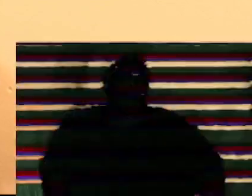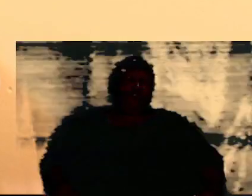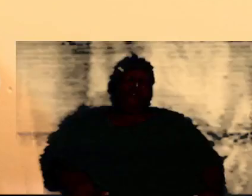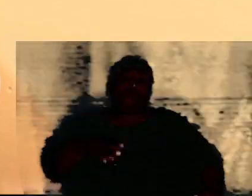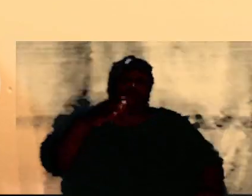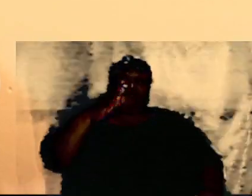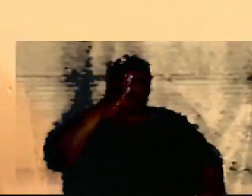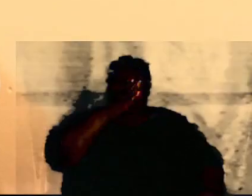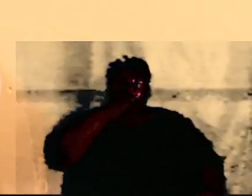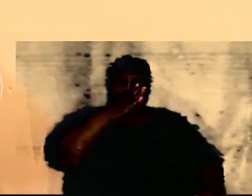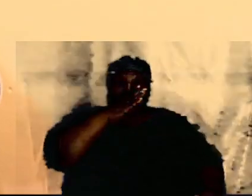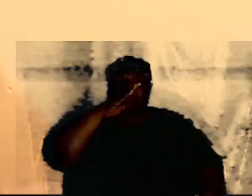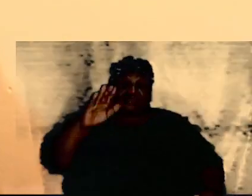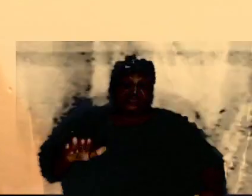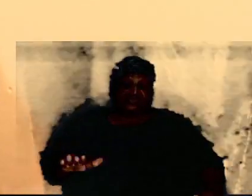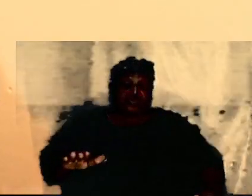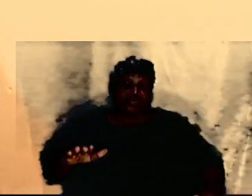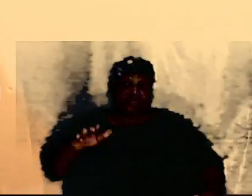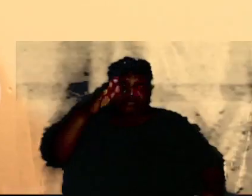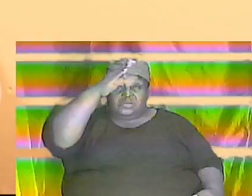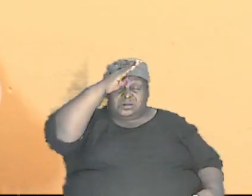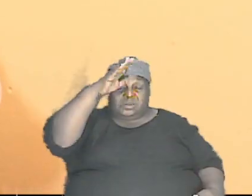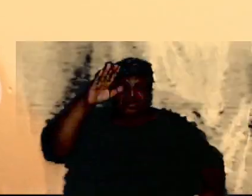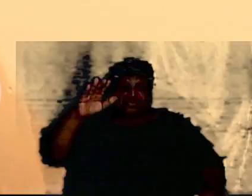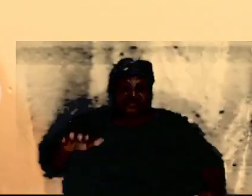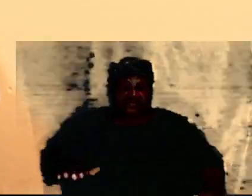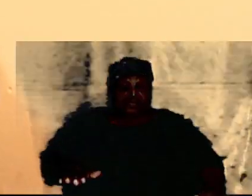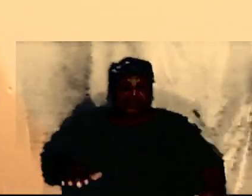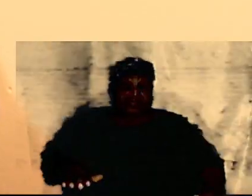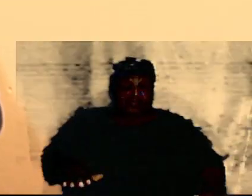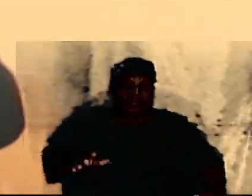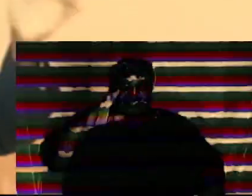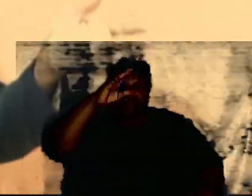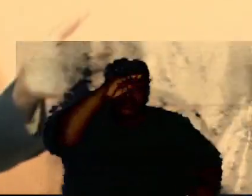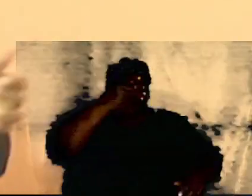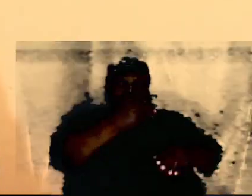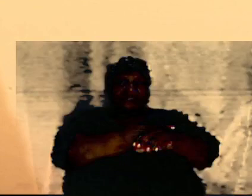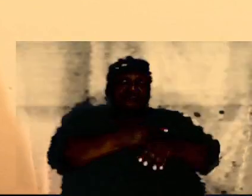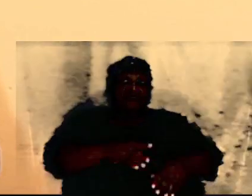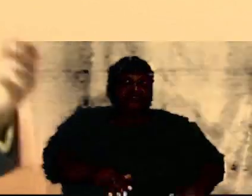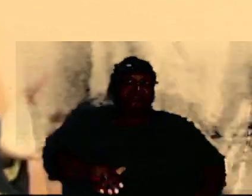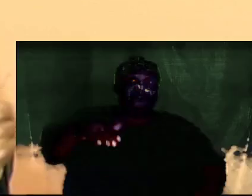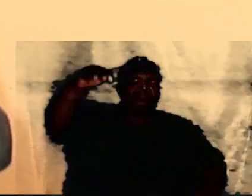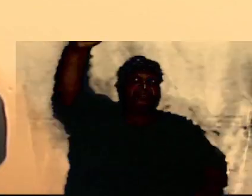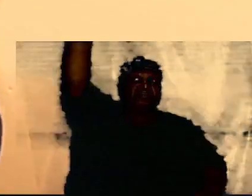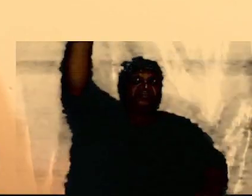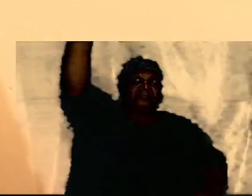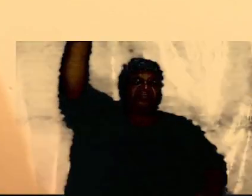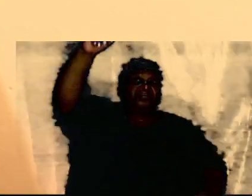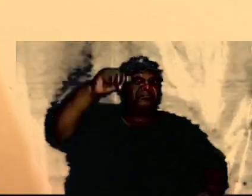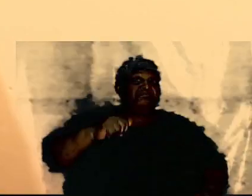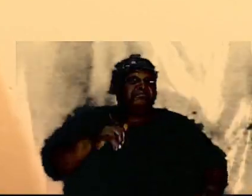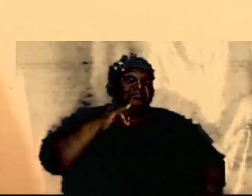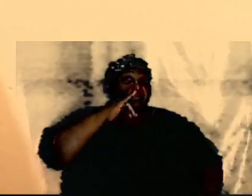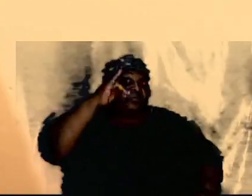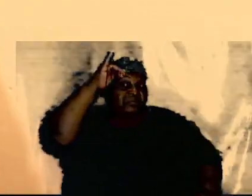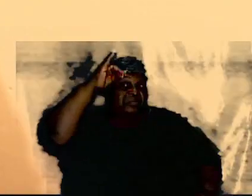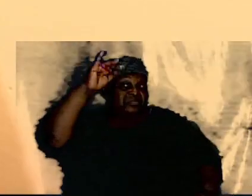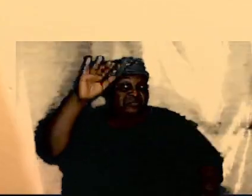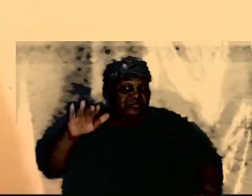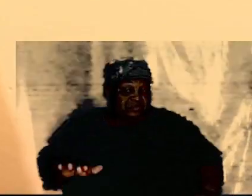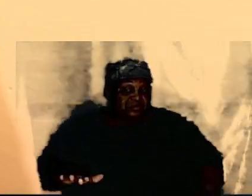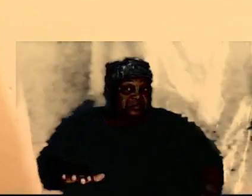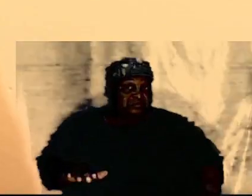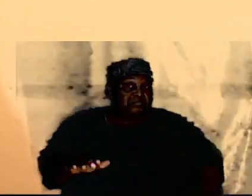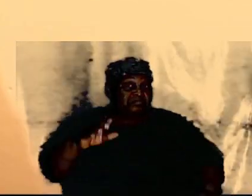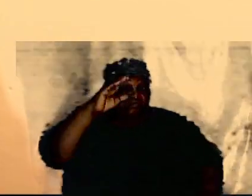daddy short and here comes the son way up here so taller than everybody else and his mother short and his father short he